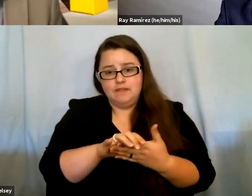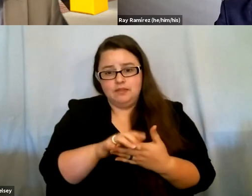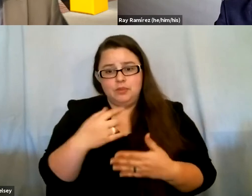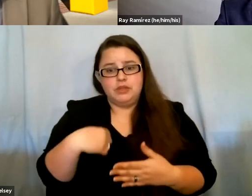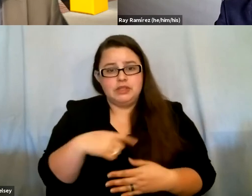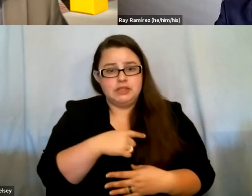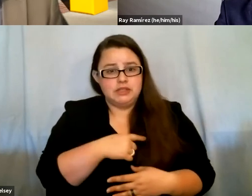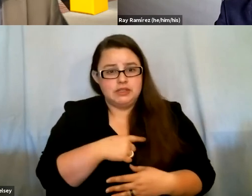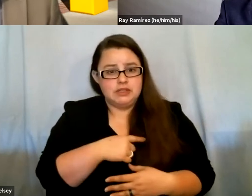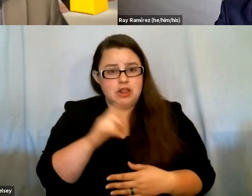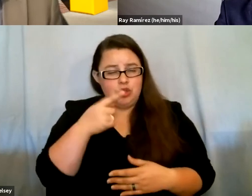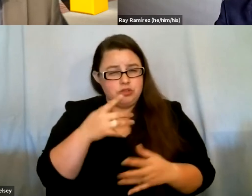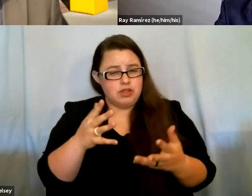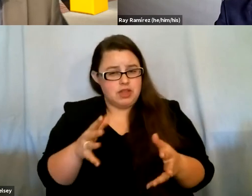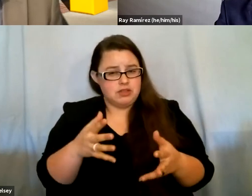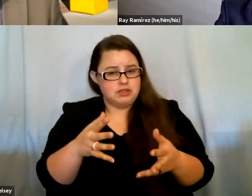looks like that's it.